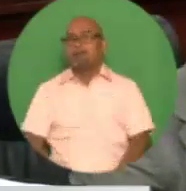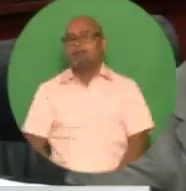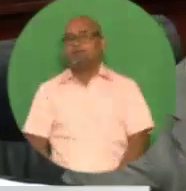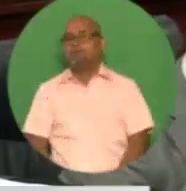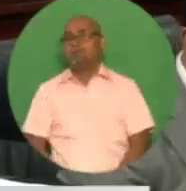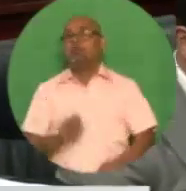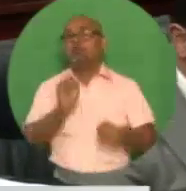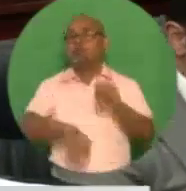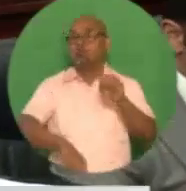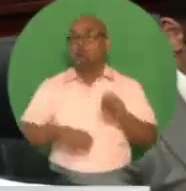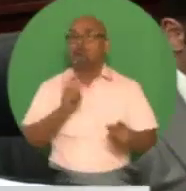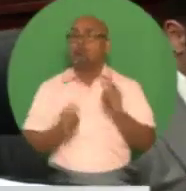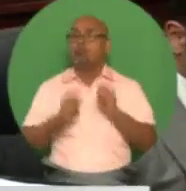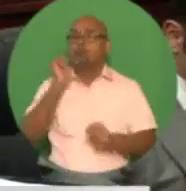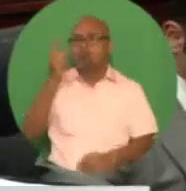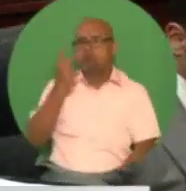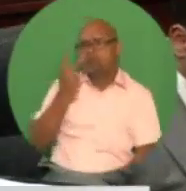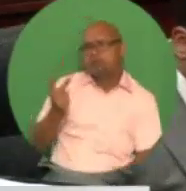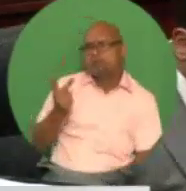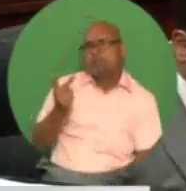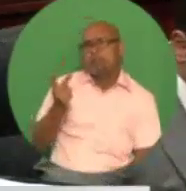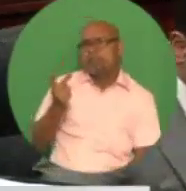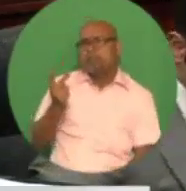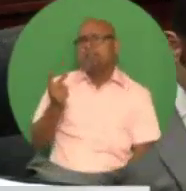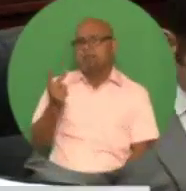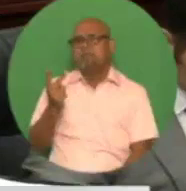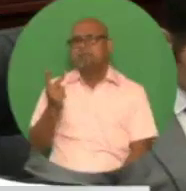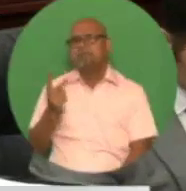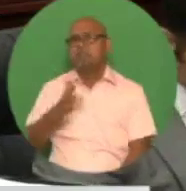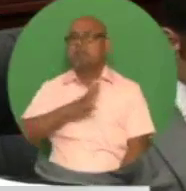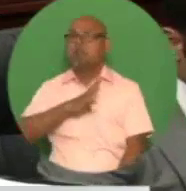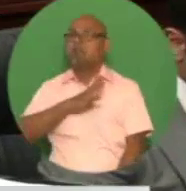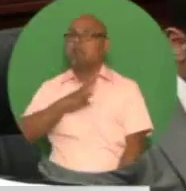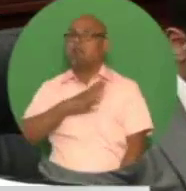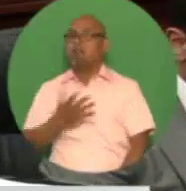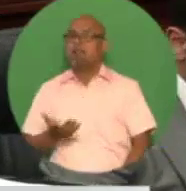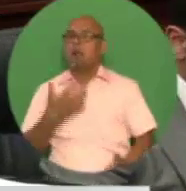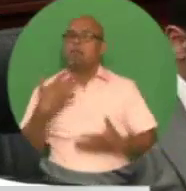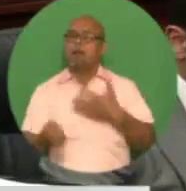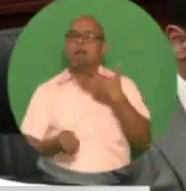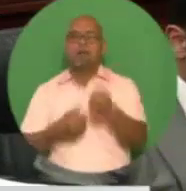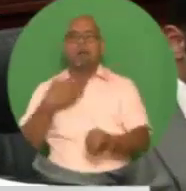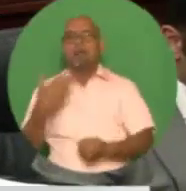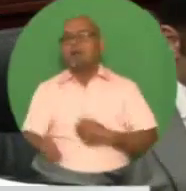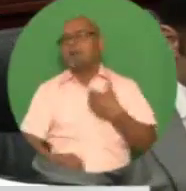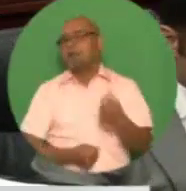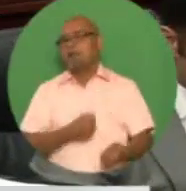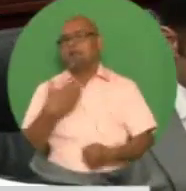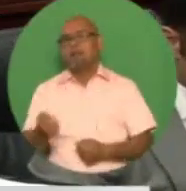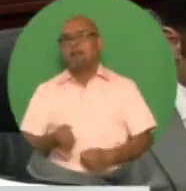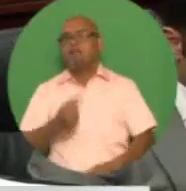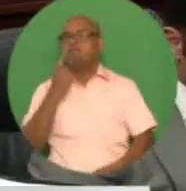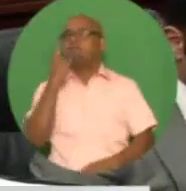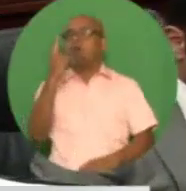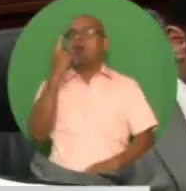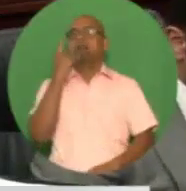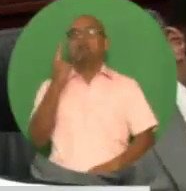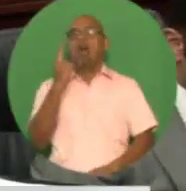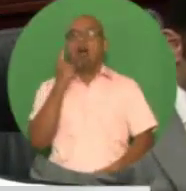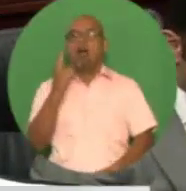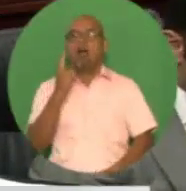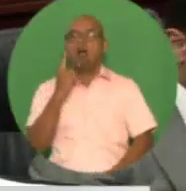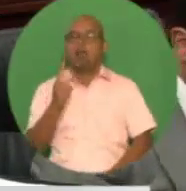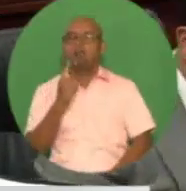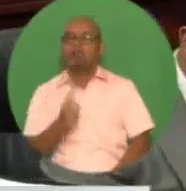response to this new instrument, the largest single domestic bond offer in the history of our capital market, was as